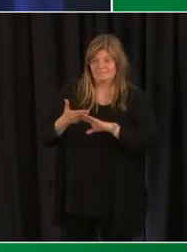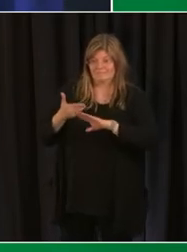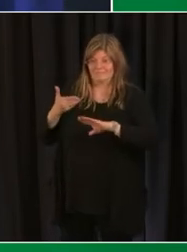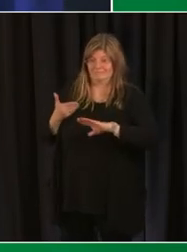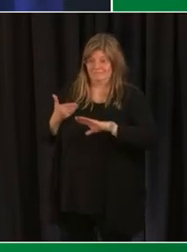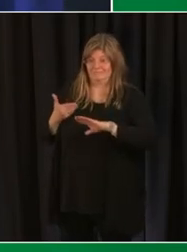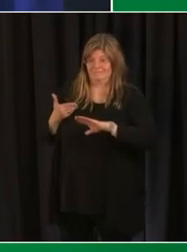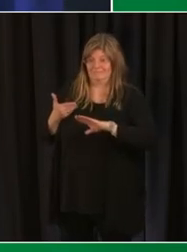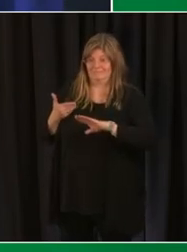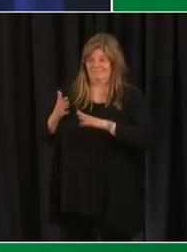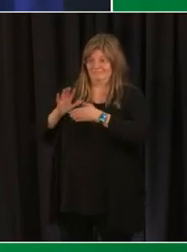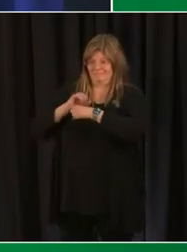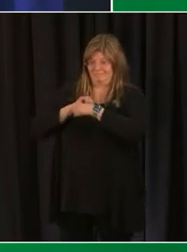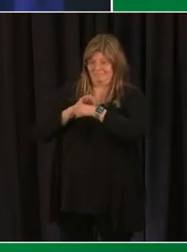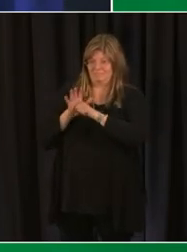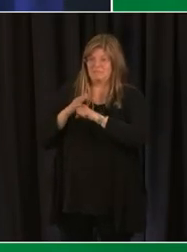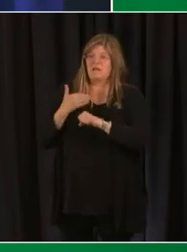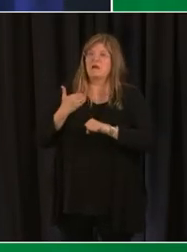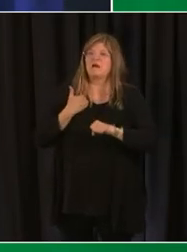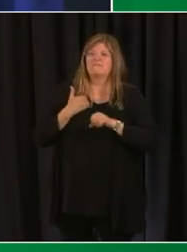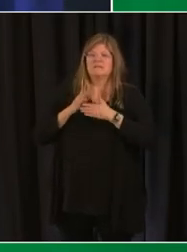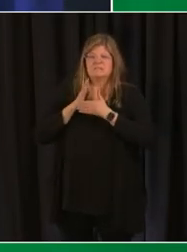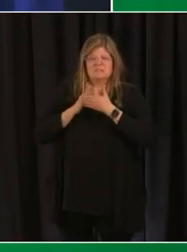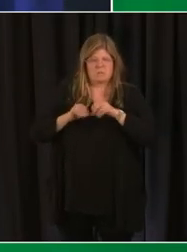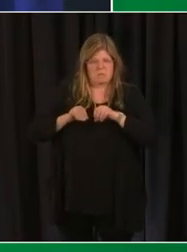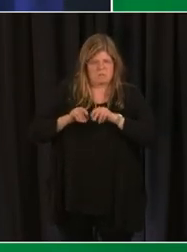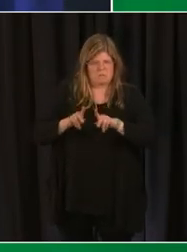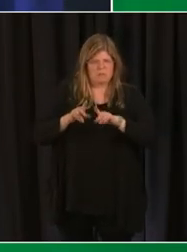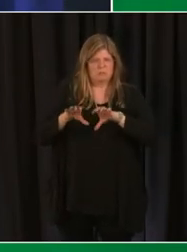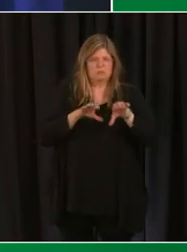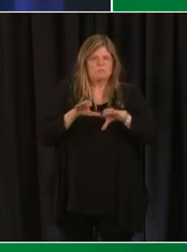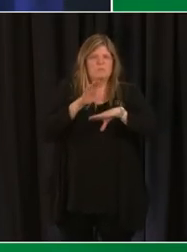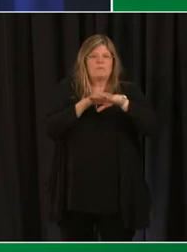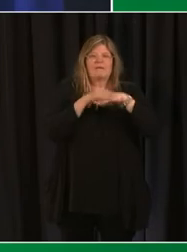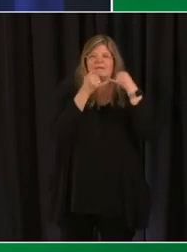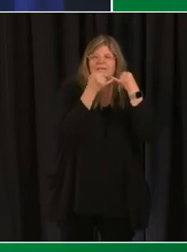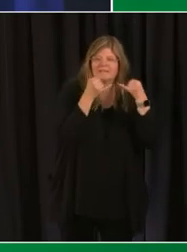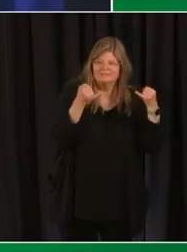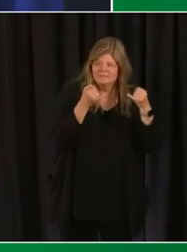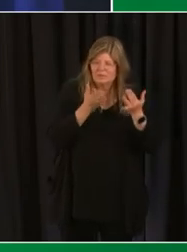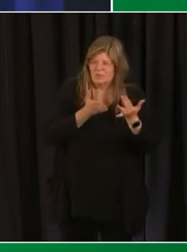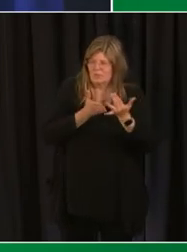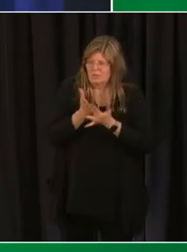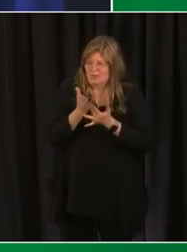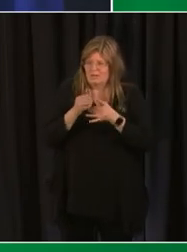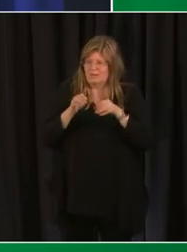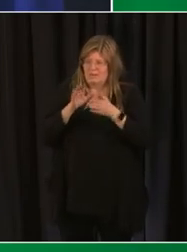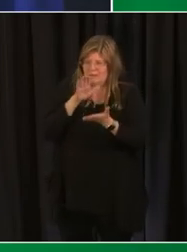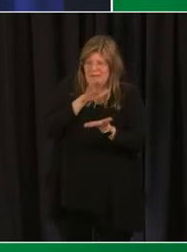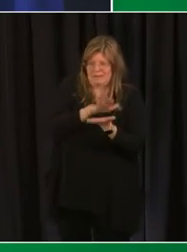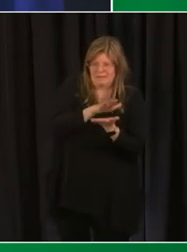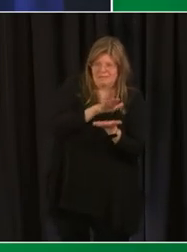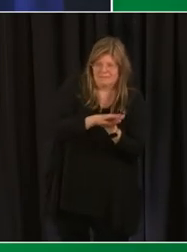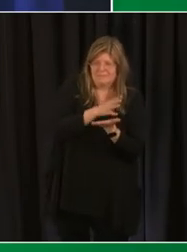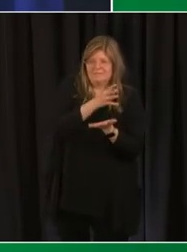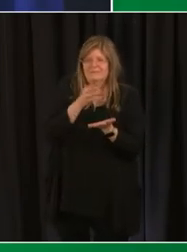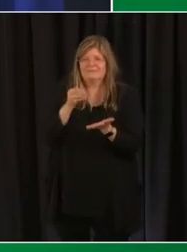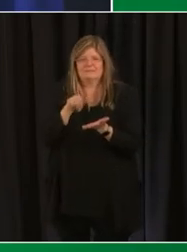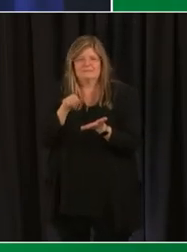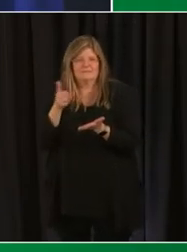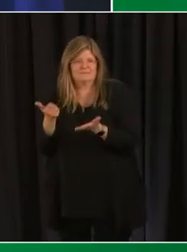opportunities for students to take courses online via our opportunity academies and other